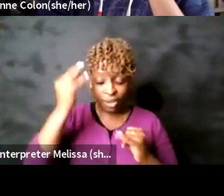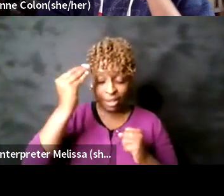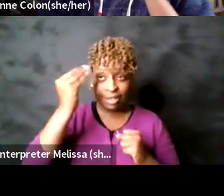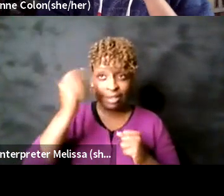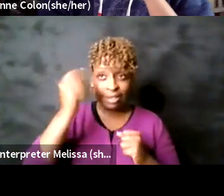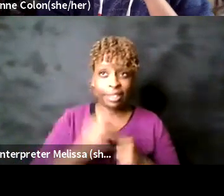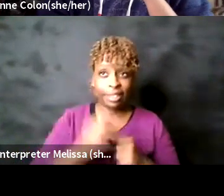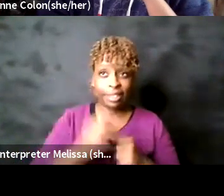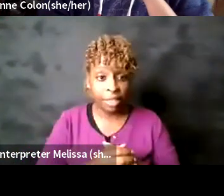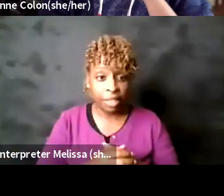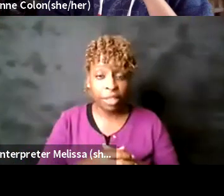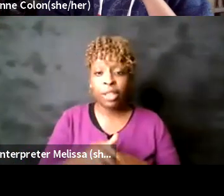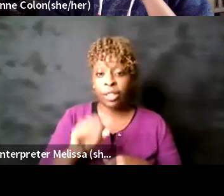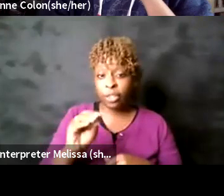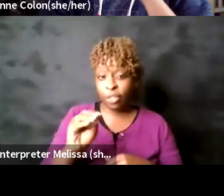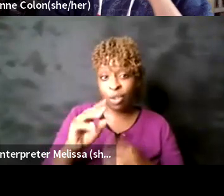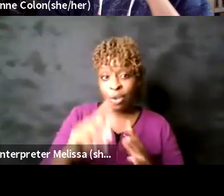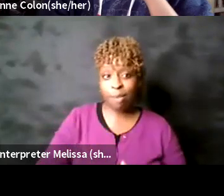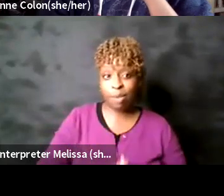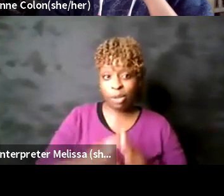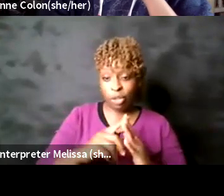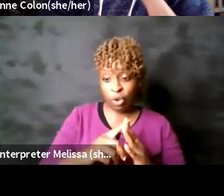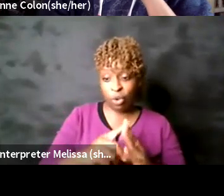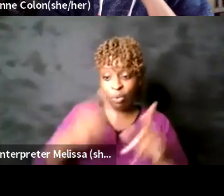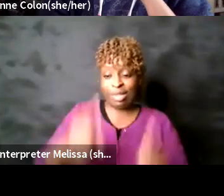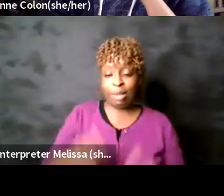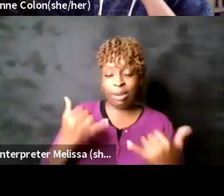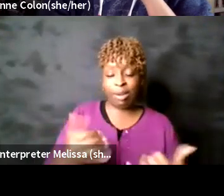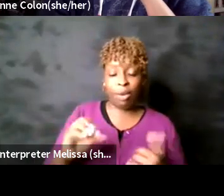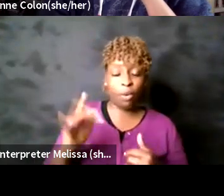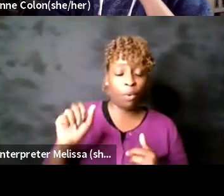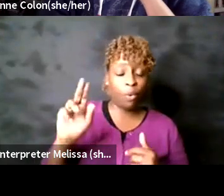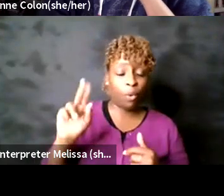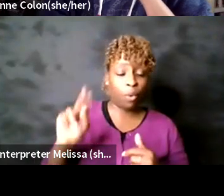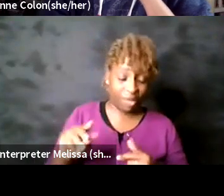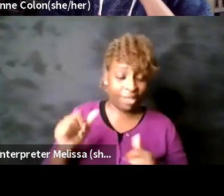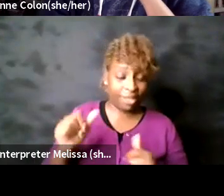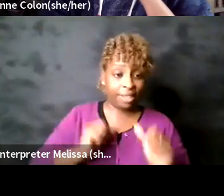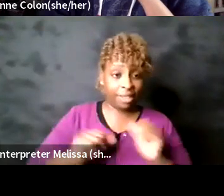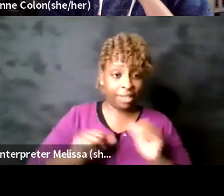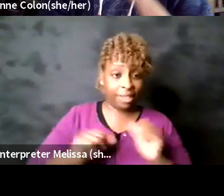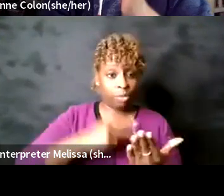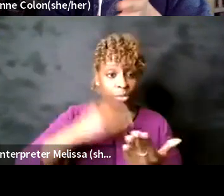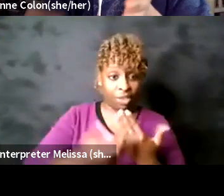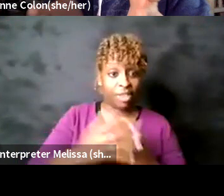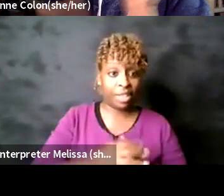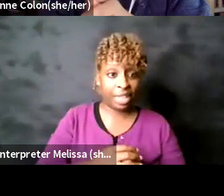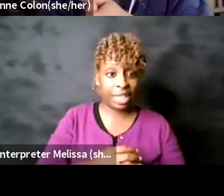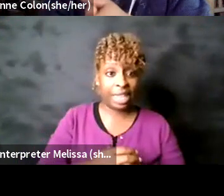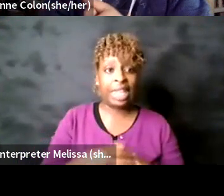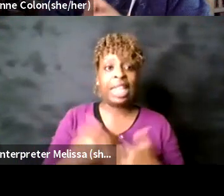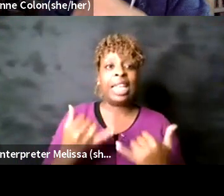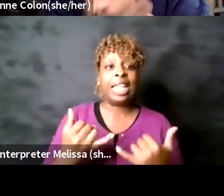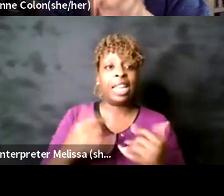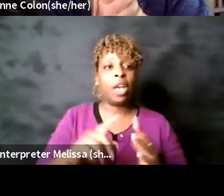well let me start with what's going on at oakland theater project um we are in the midst of our uh drive-in